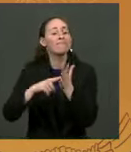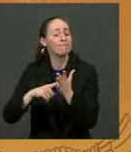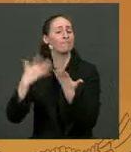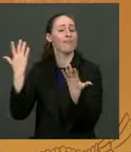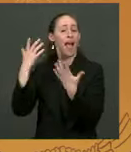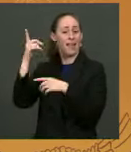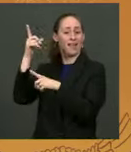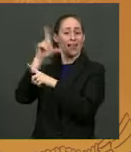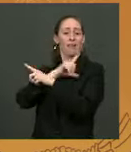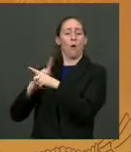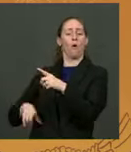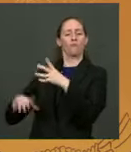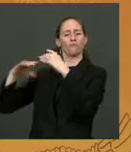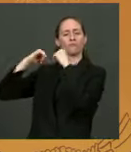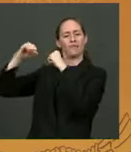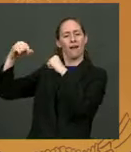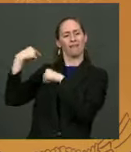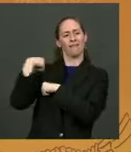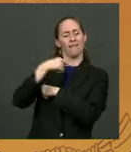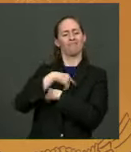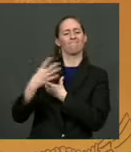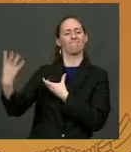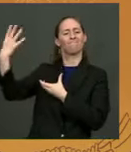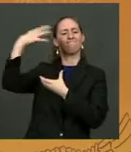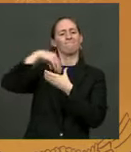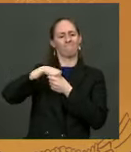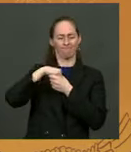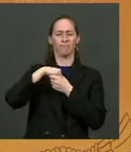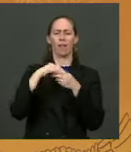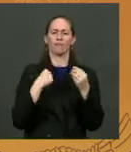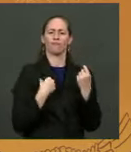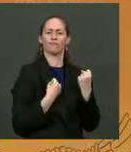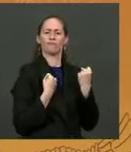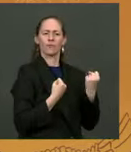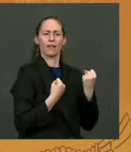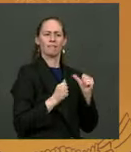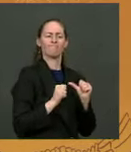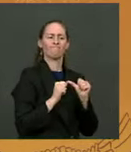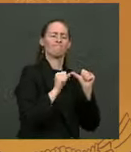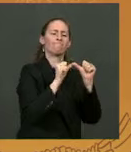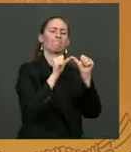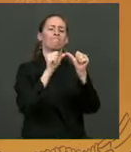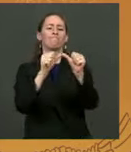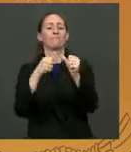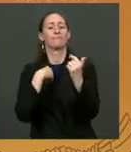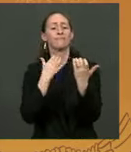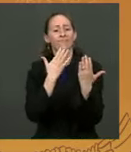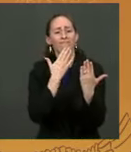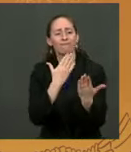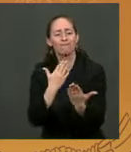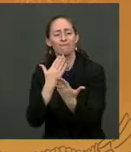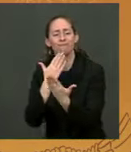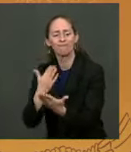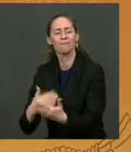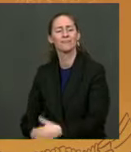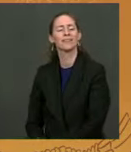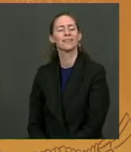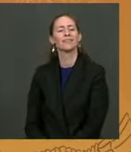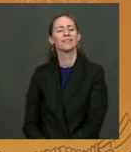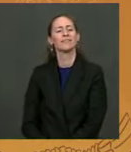strength, and with my song I give him thanks. Let our song be ones of lives saved,